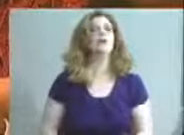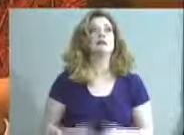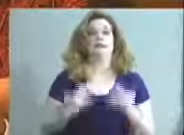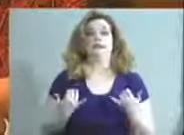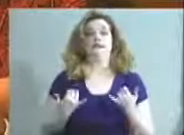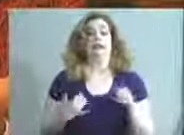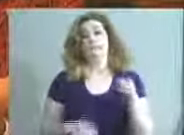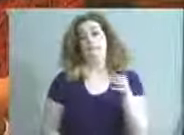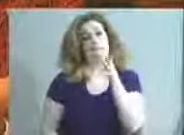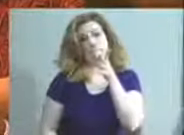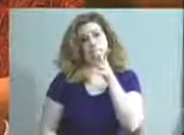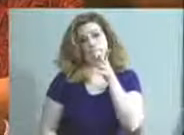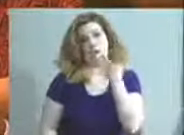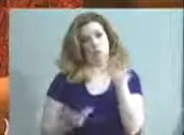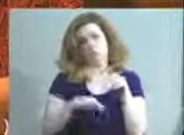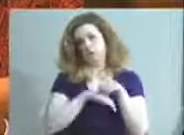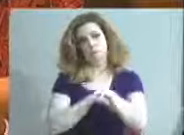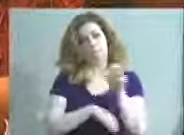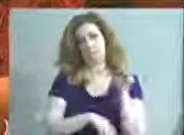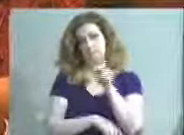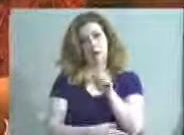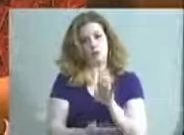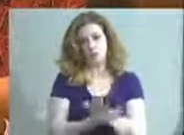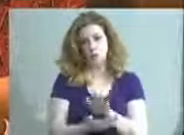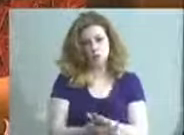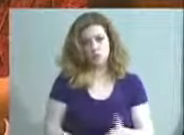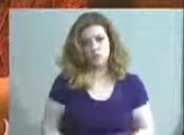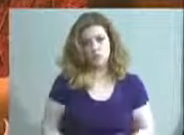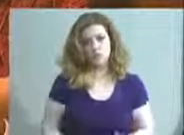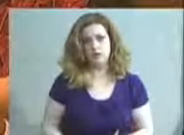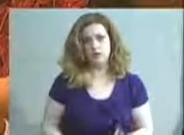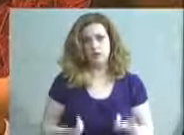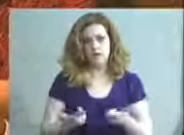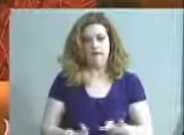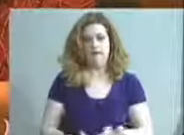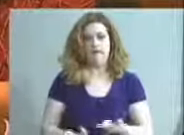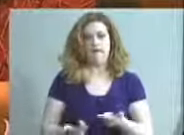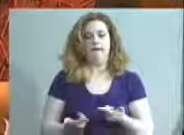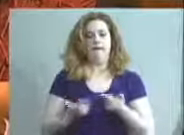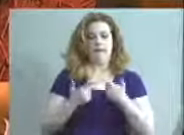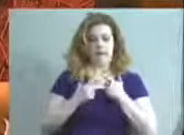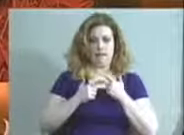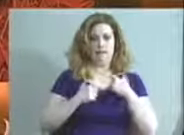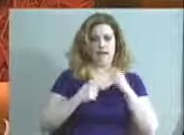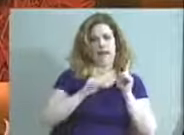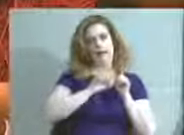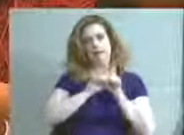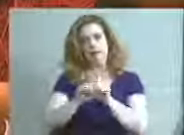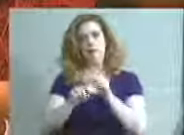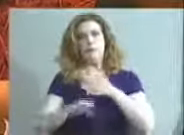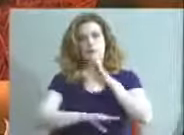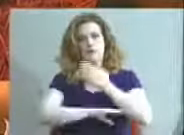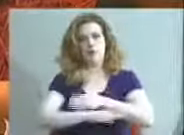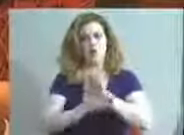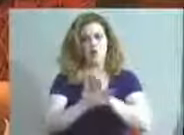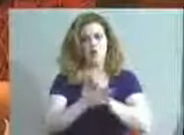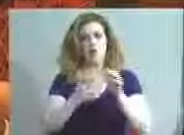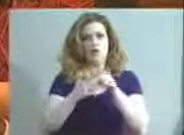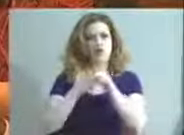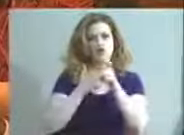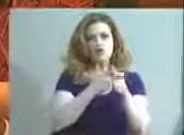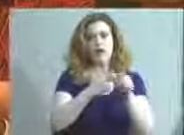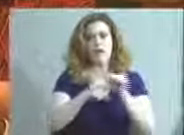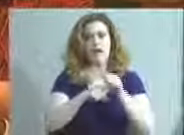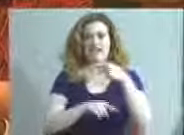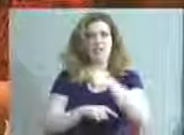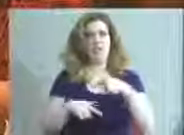her mom doesn't want to send her back to school. And I had to take my daughter to school for track practice because she was scared